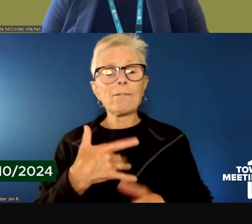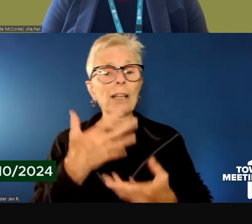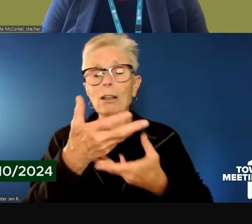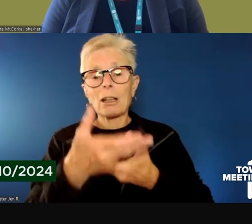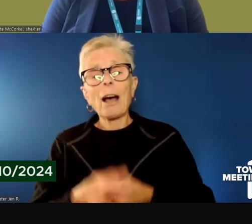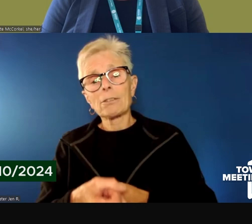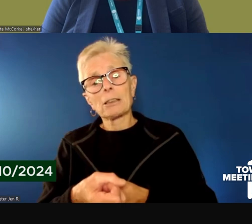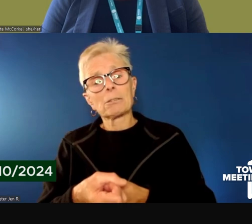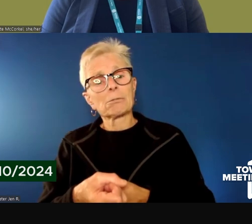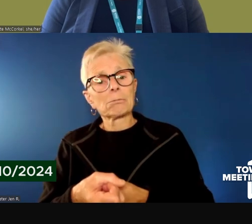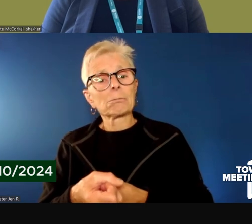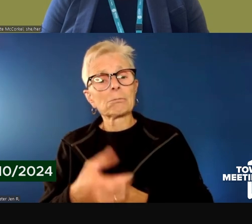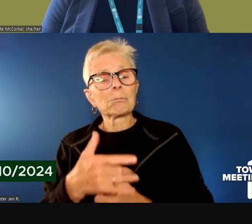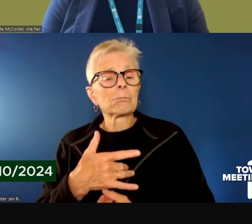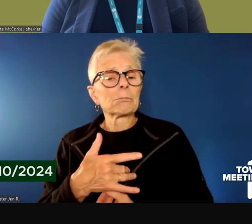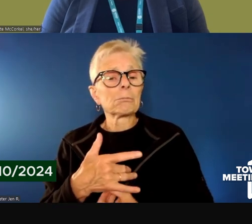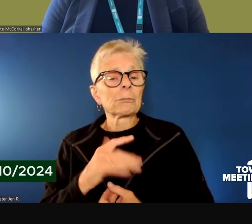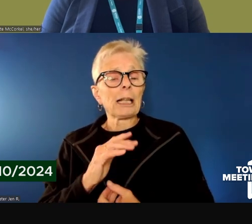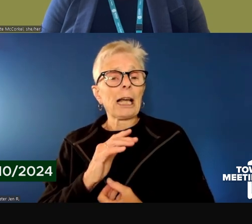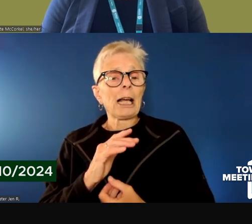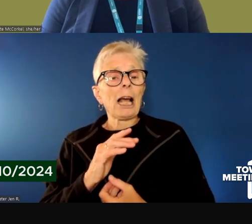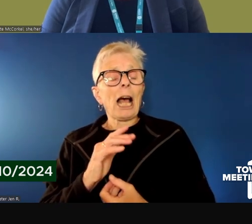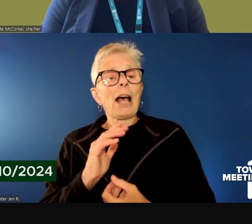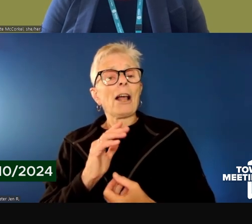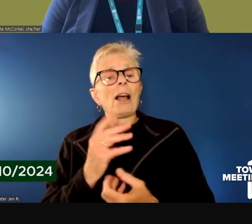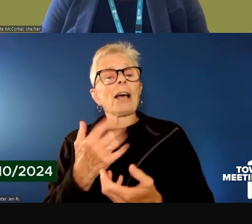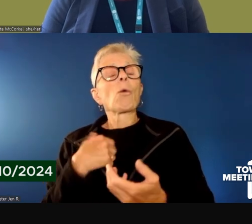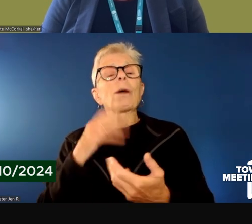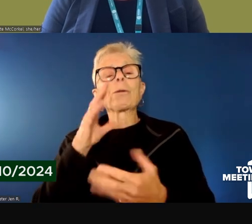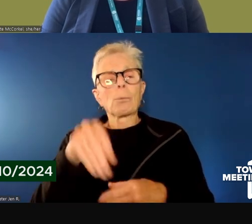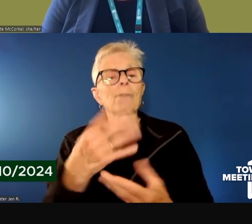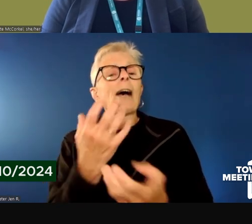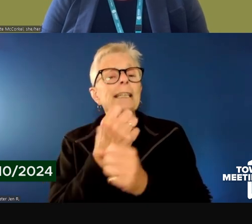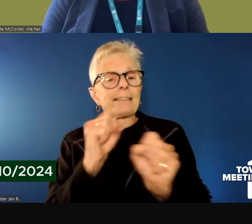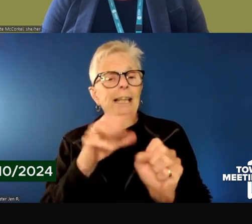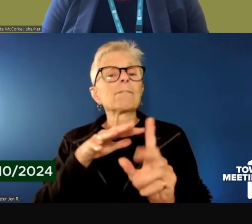of safety that's being provided for this program.